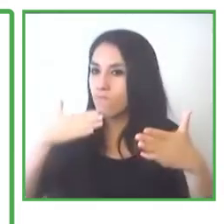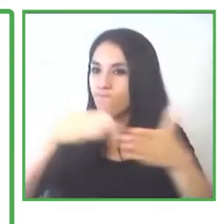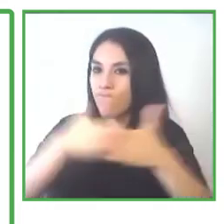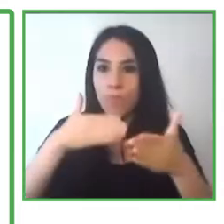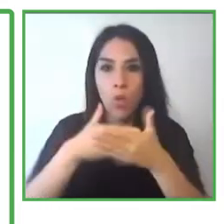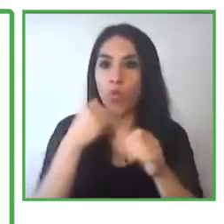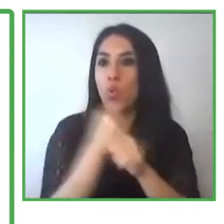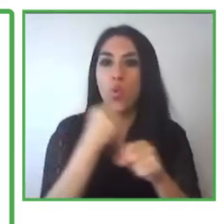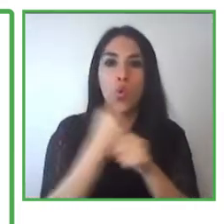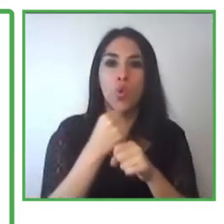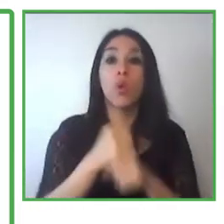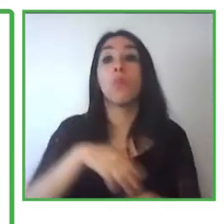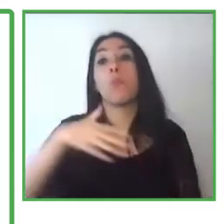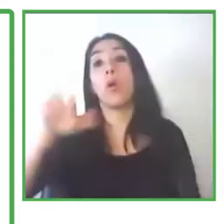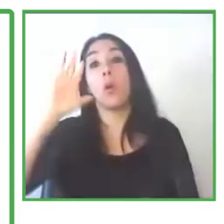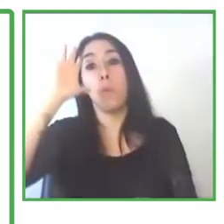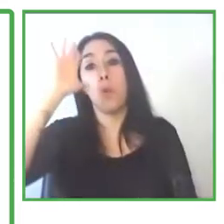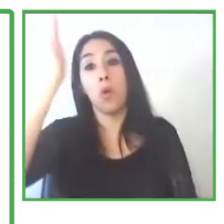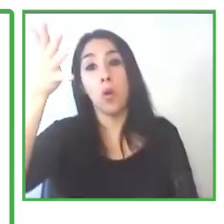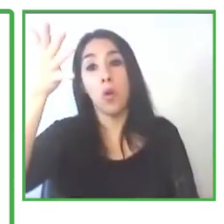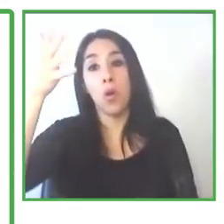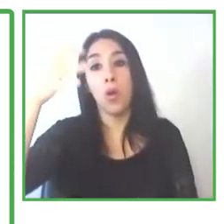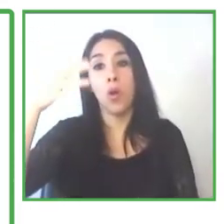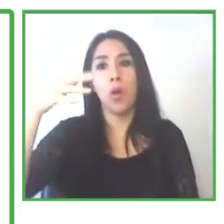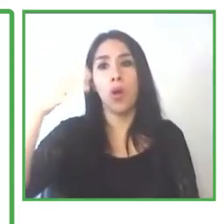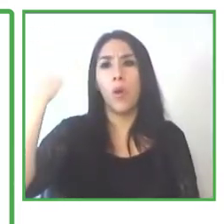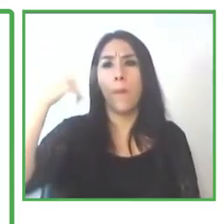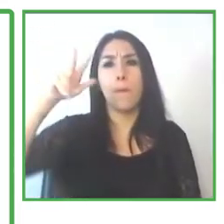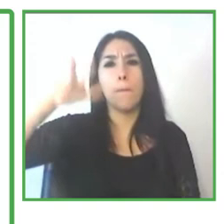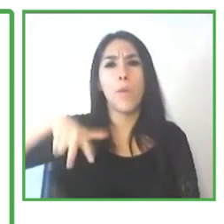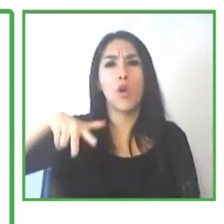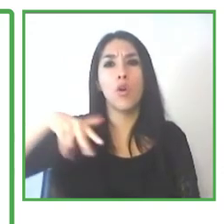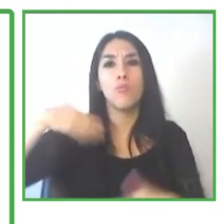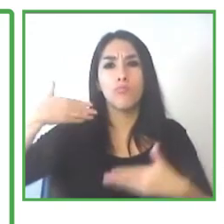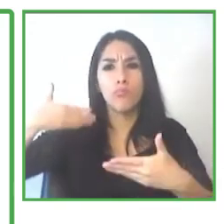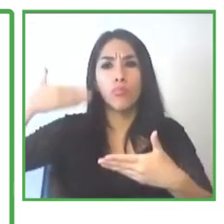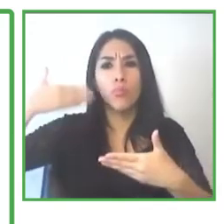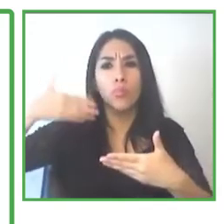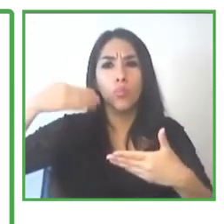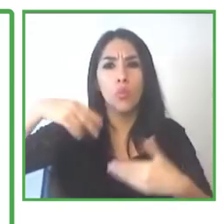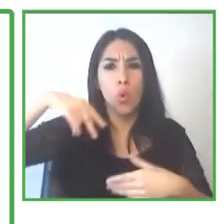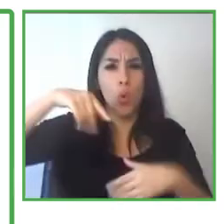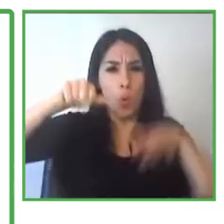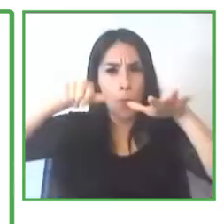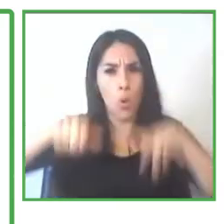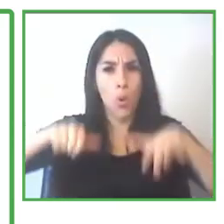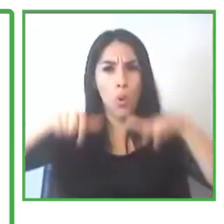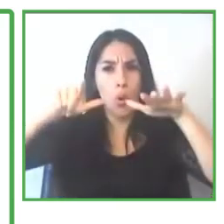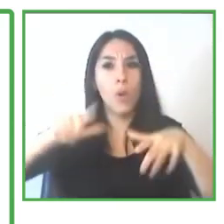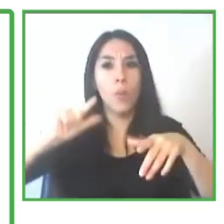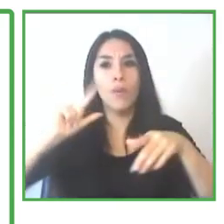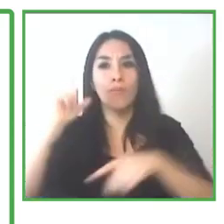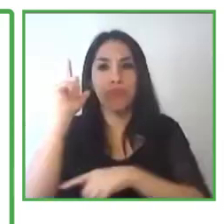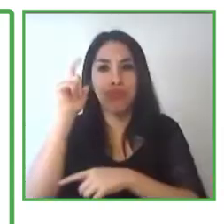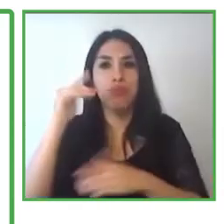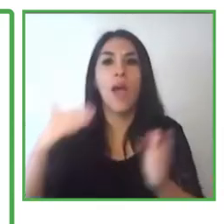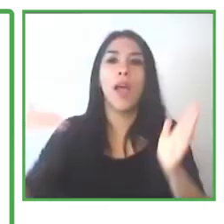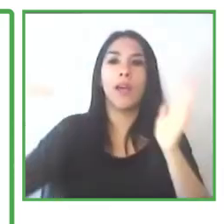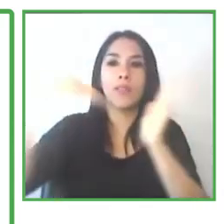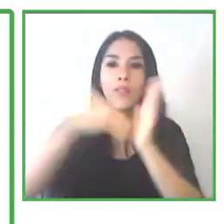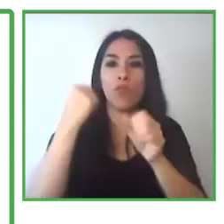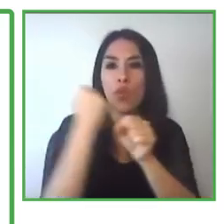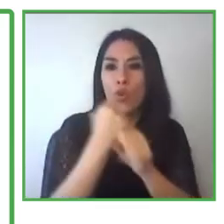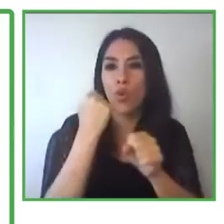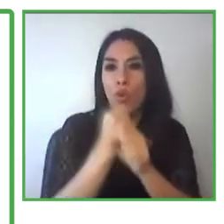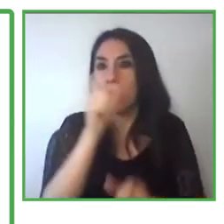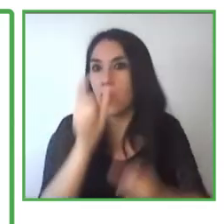But in the month of June, July, we had identified even more